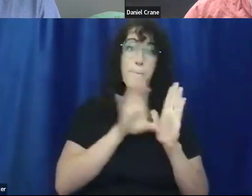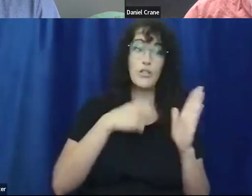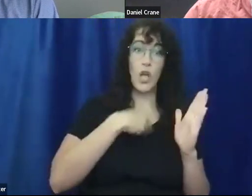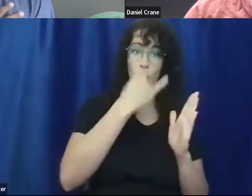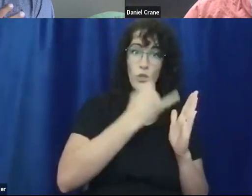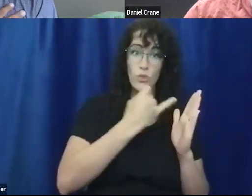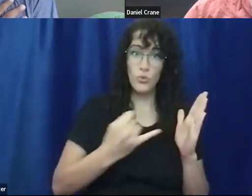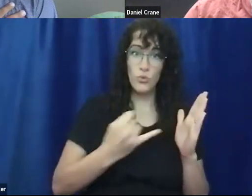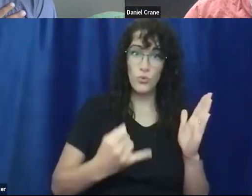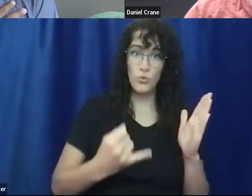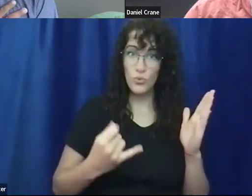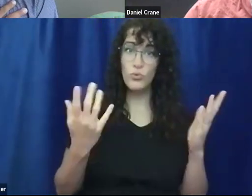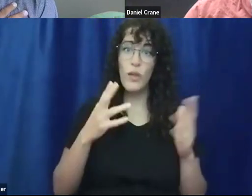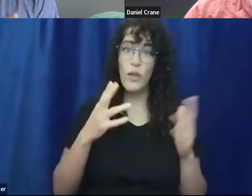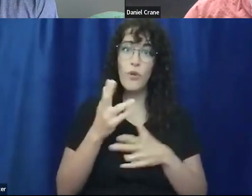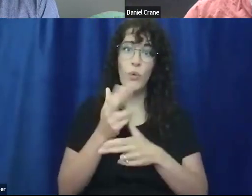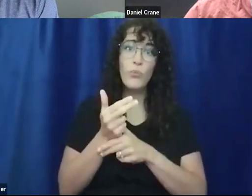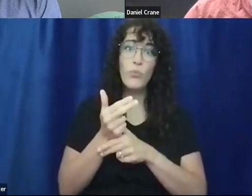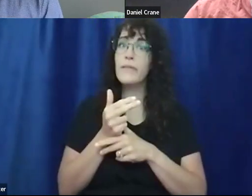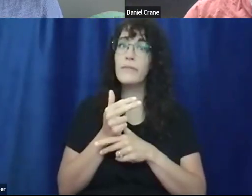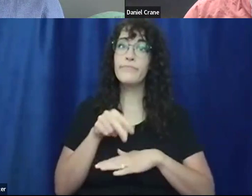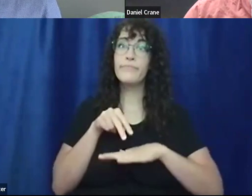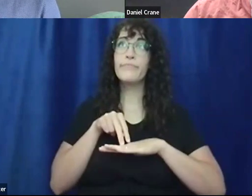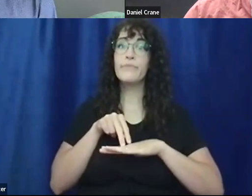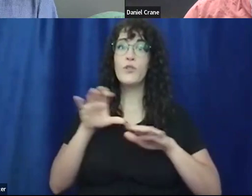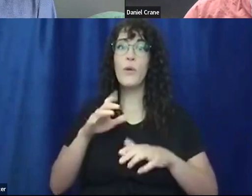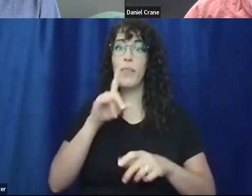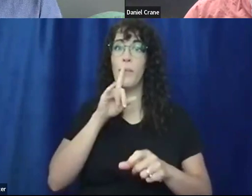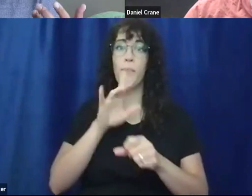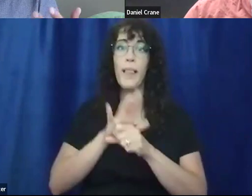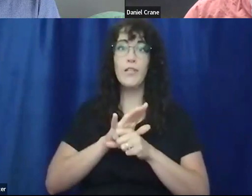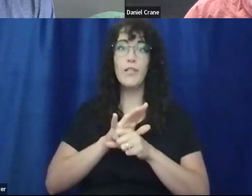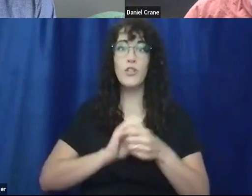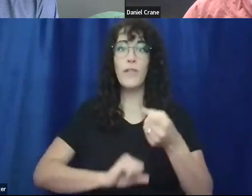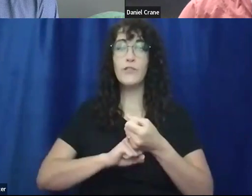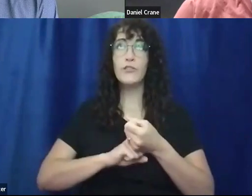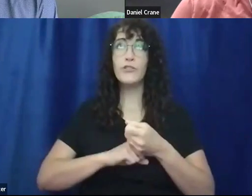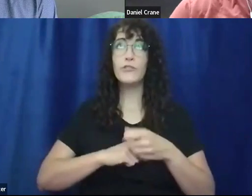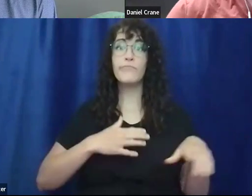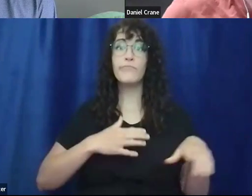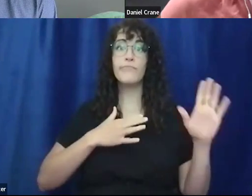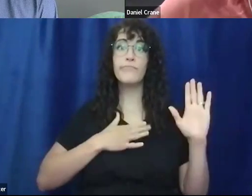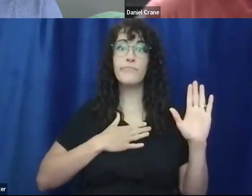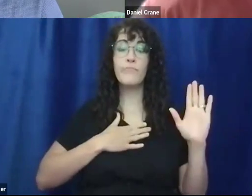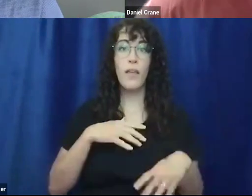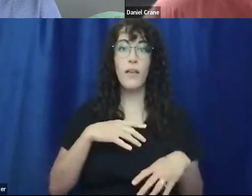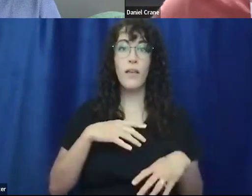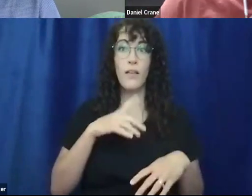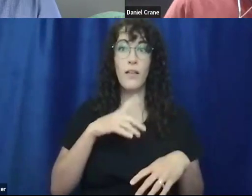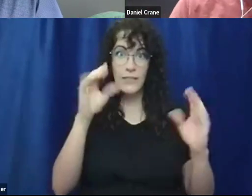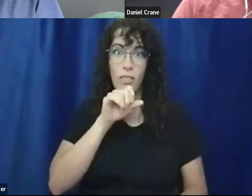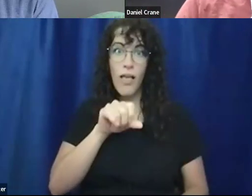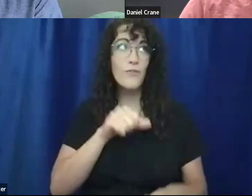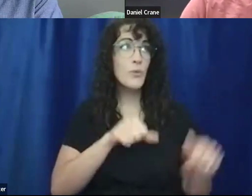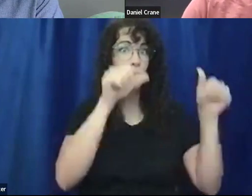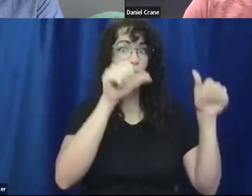a rabbit kind of doing a pledge of allegiance. The teacher loved it so much. She put it up in front of the whole class and the whole class kind